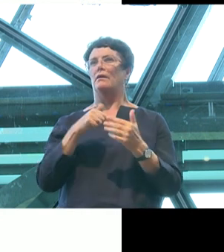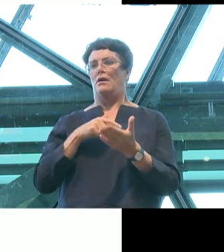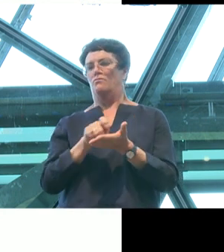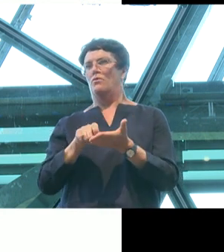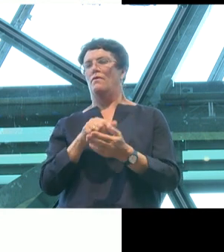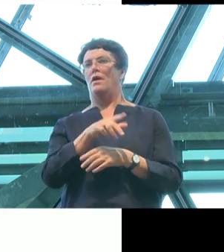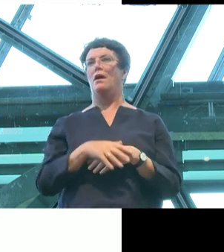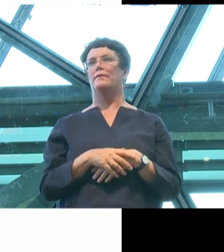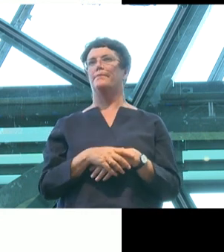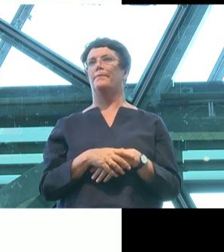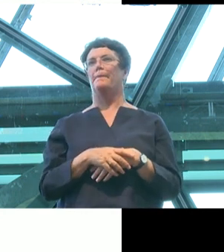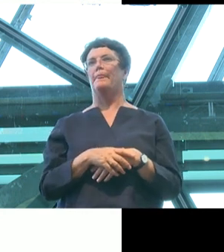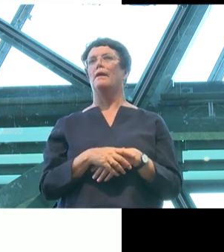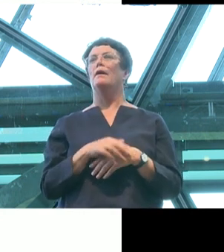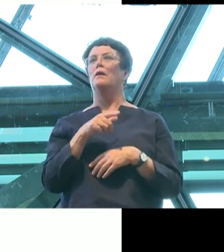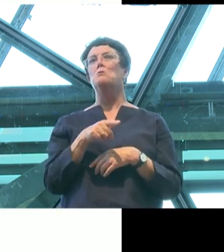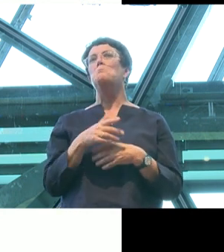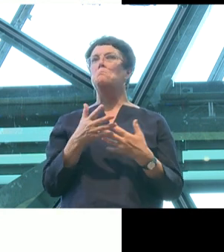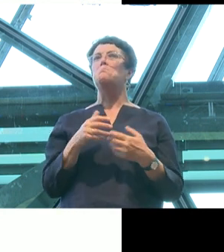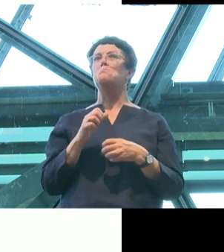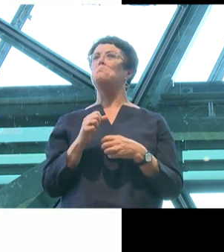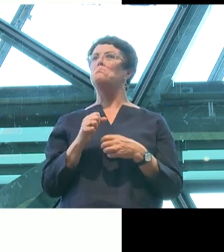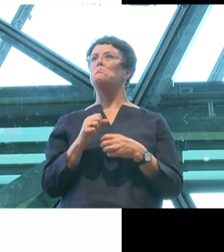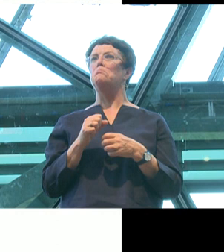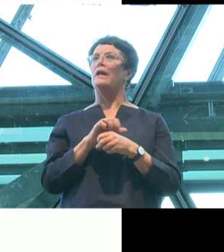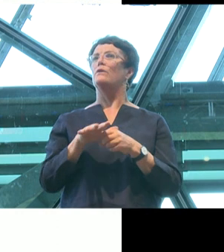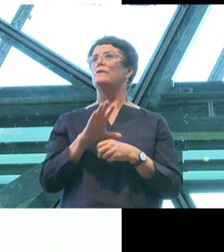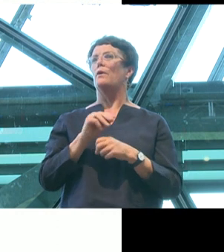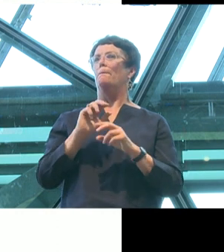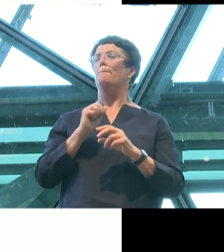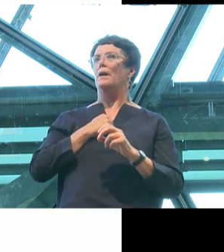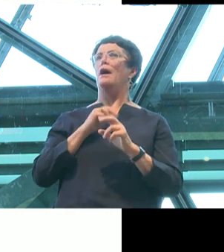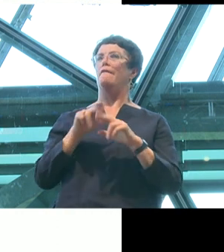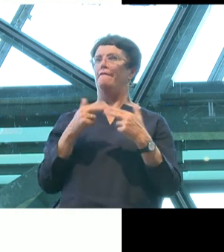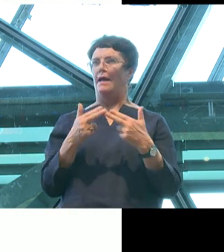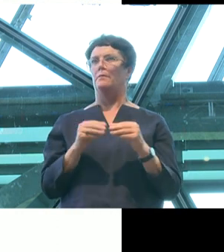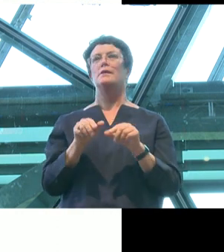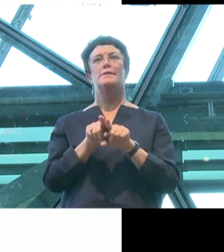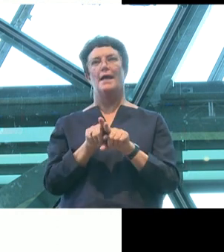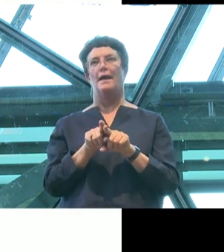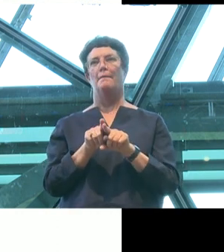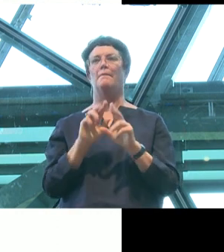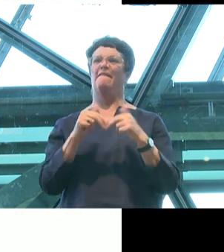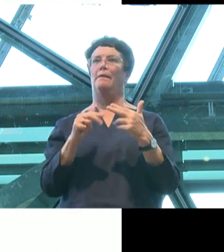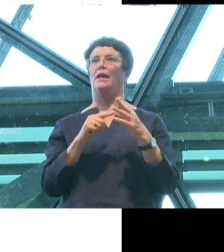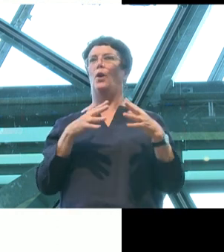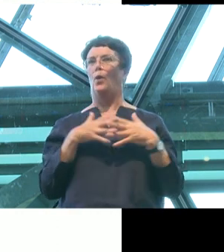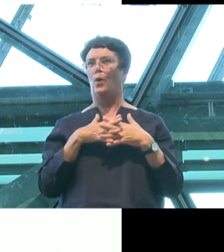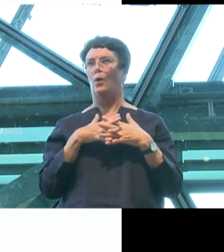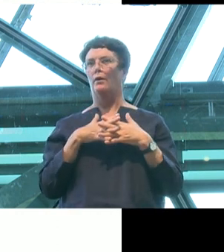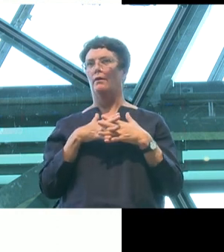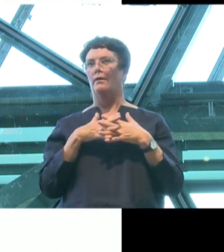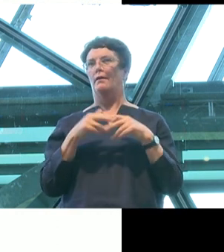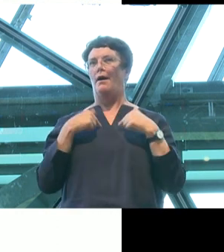by my own Asian Australian, all coincidentally with the last name Law and the same names of all my family members.